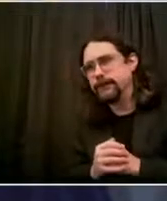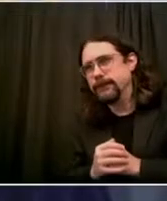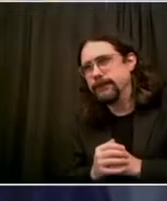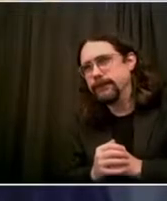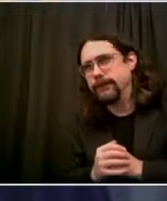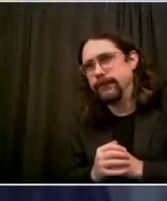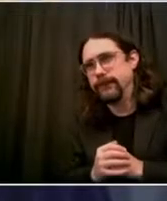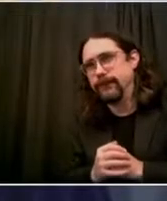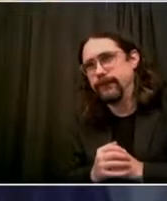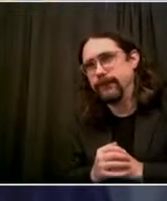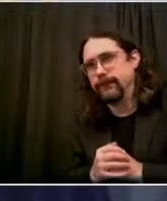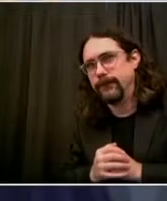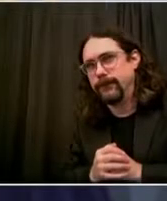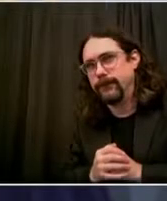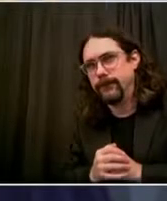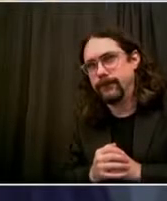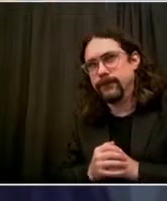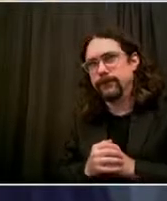others.